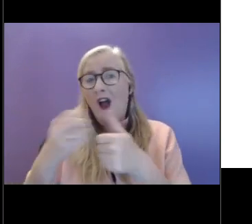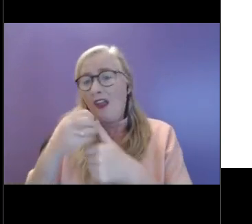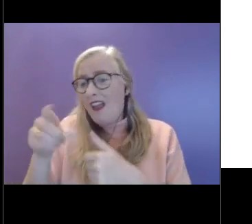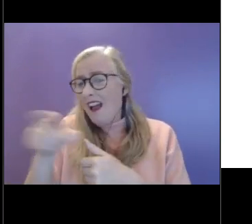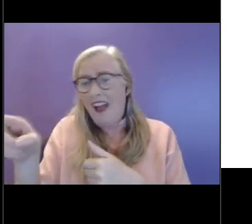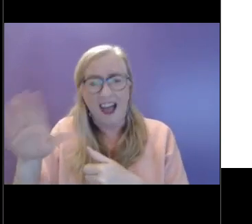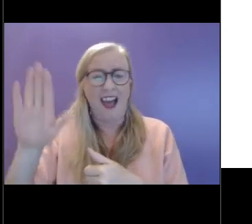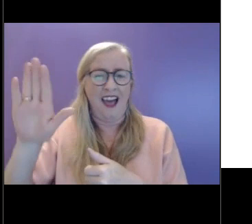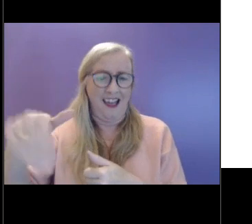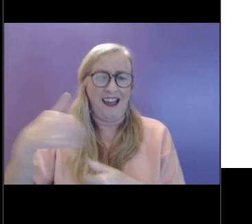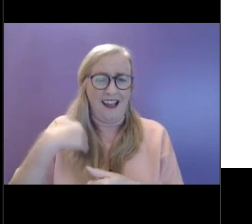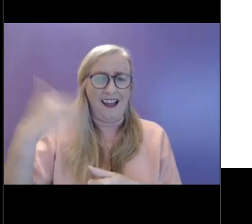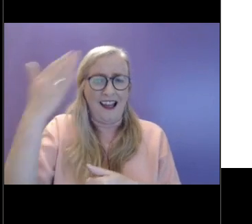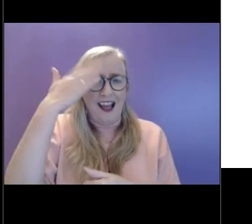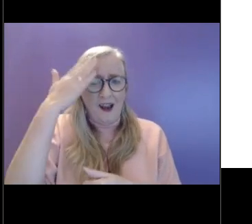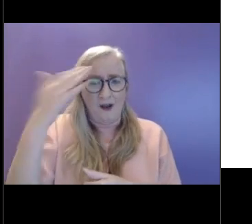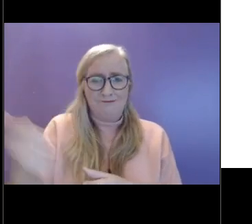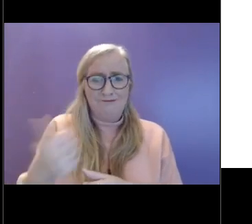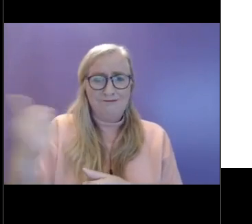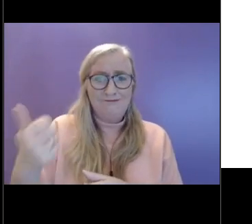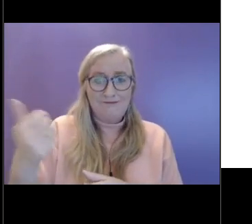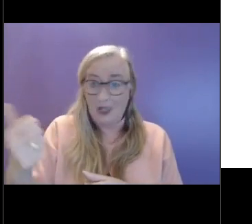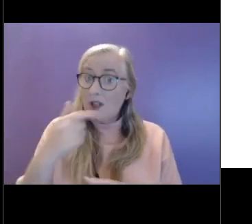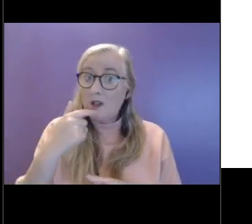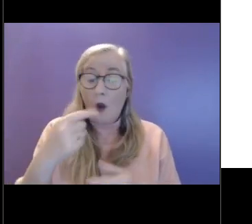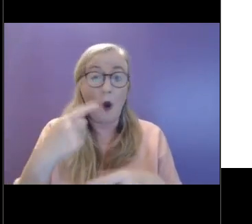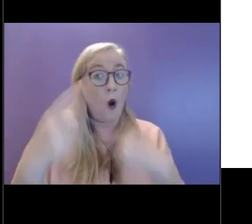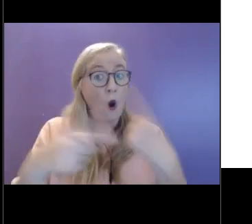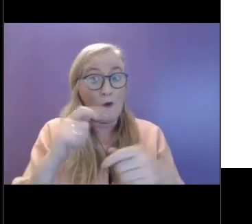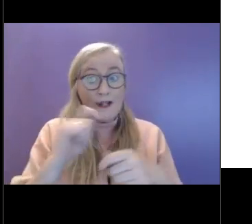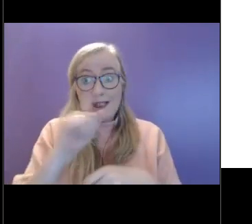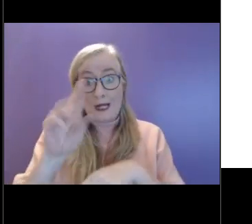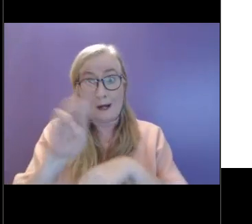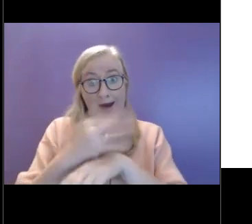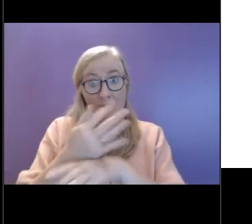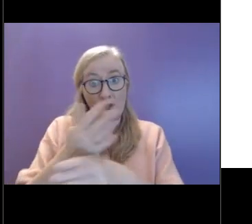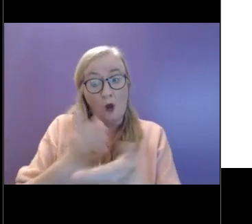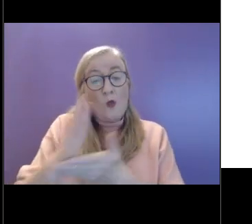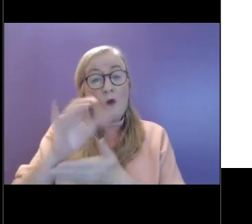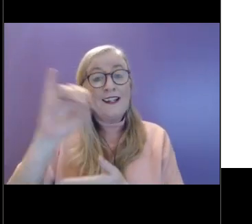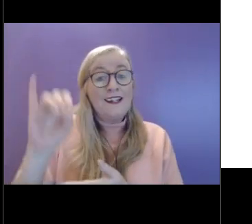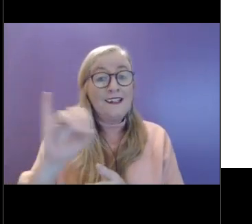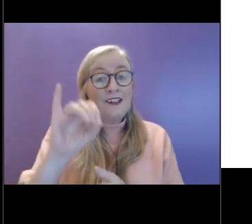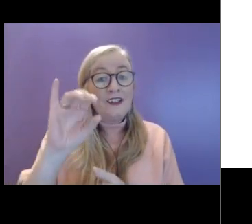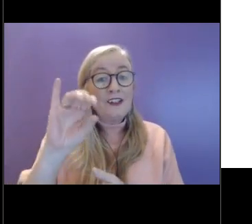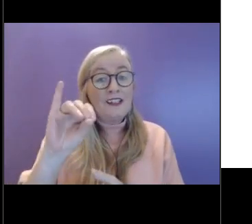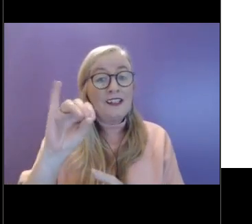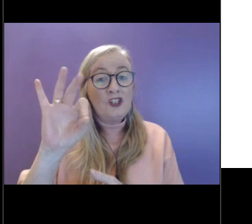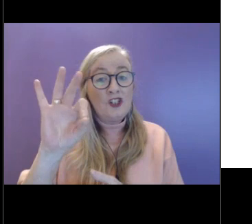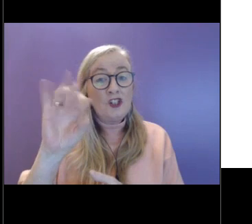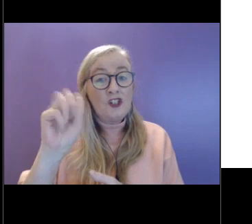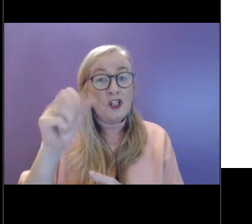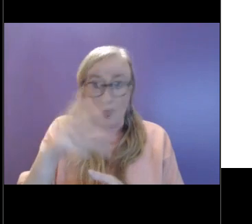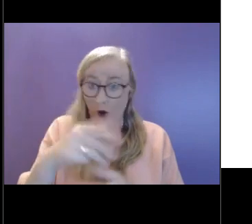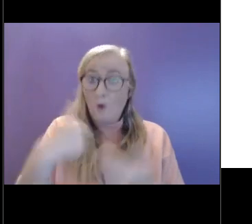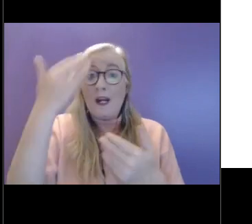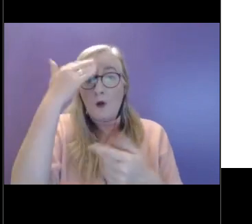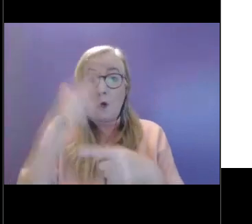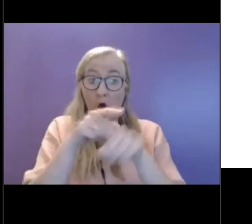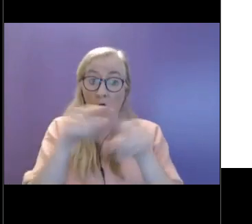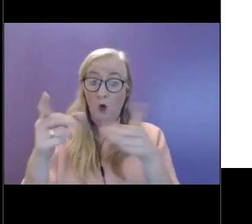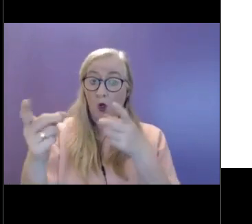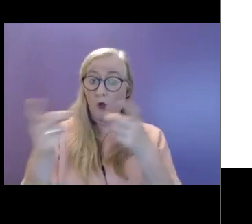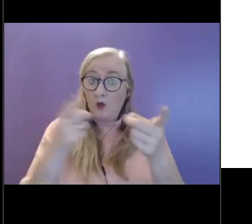I guess something that we always say to parents at Jigsaw is that we assume that people are doing their best with the resources